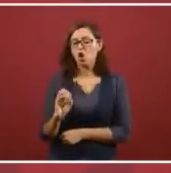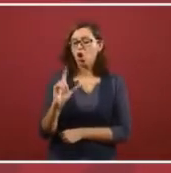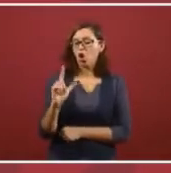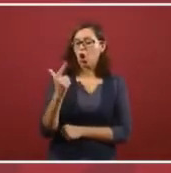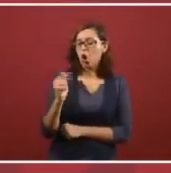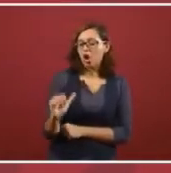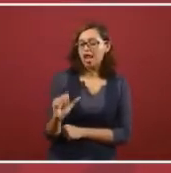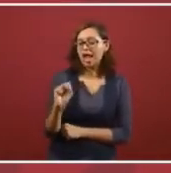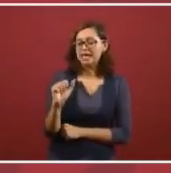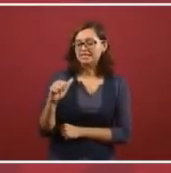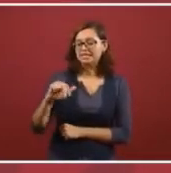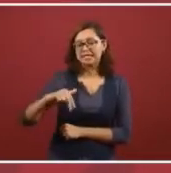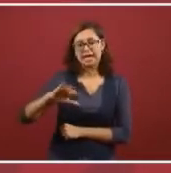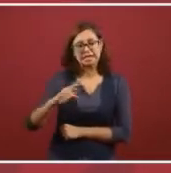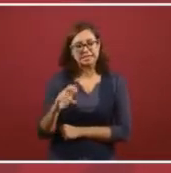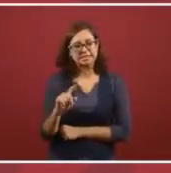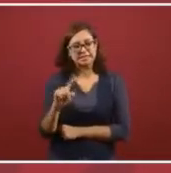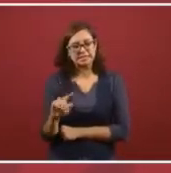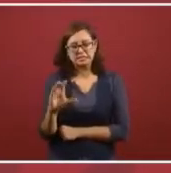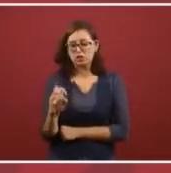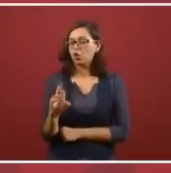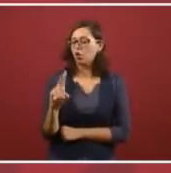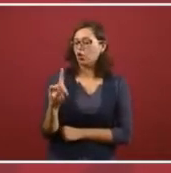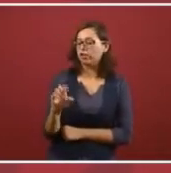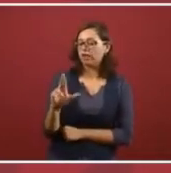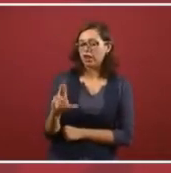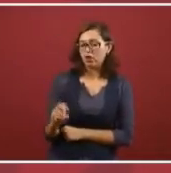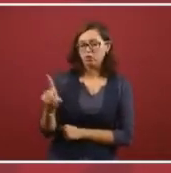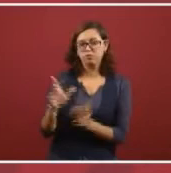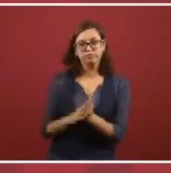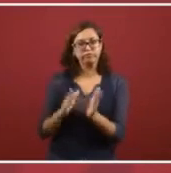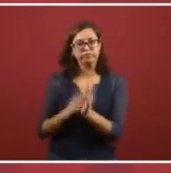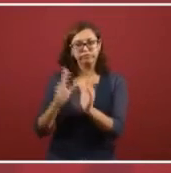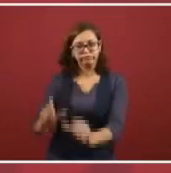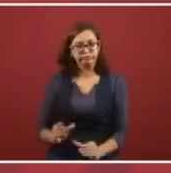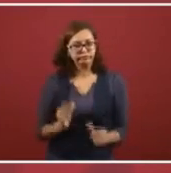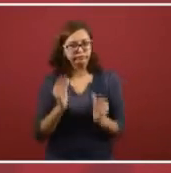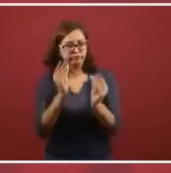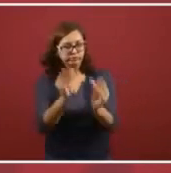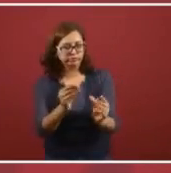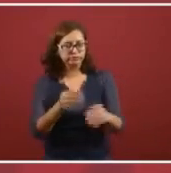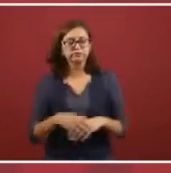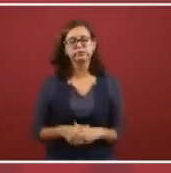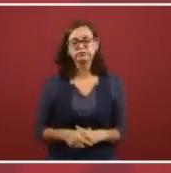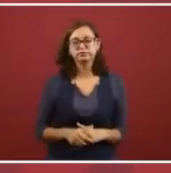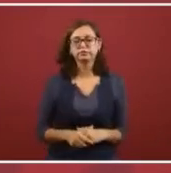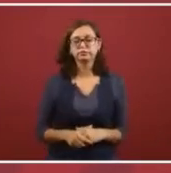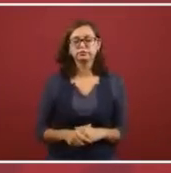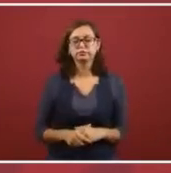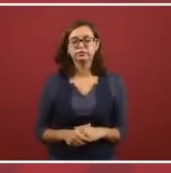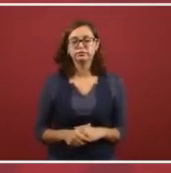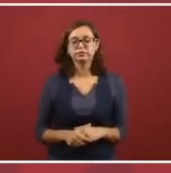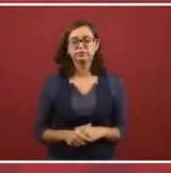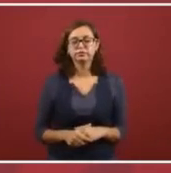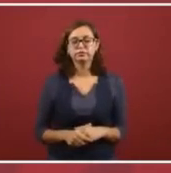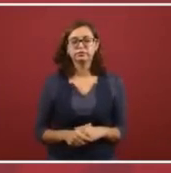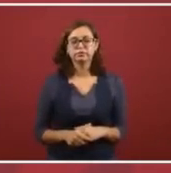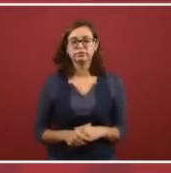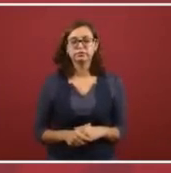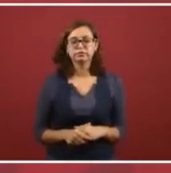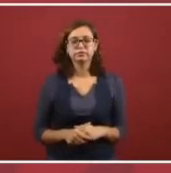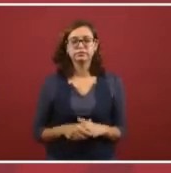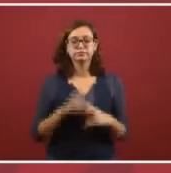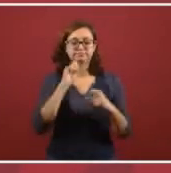will be, will be delivering the document formally. And also,